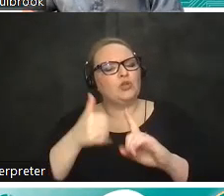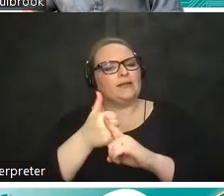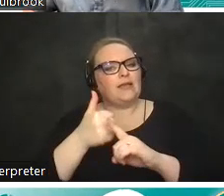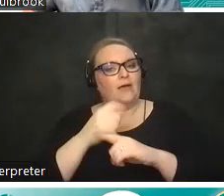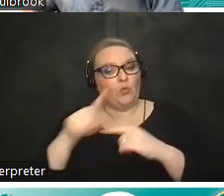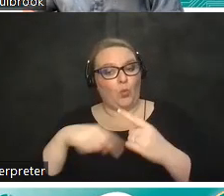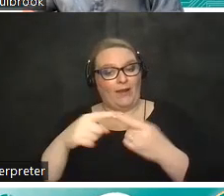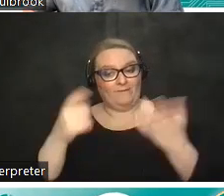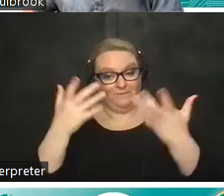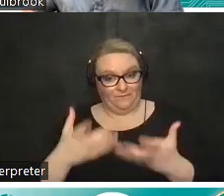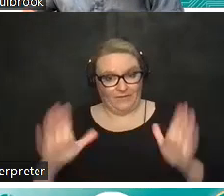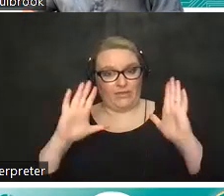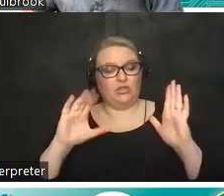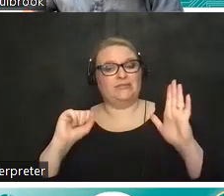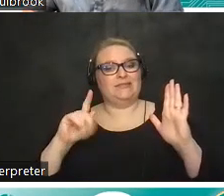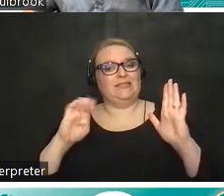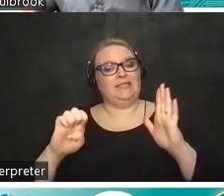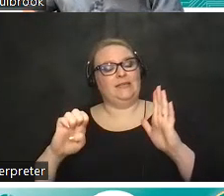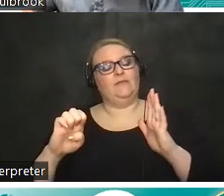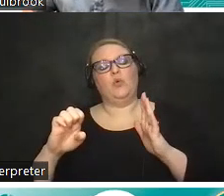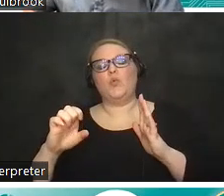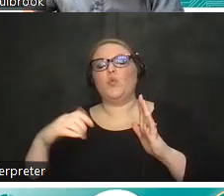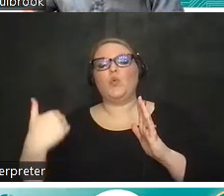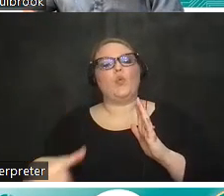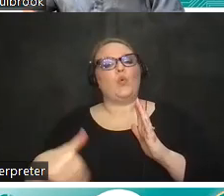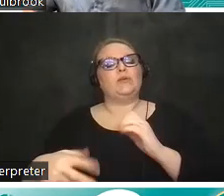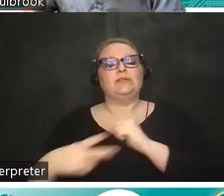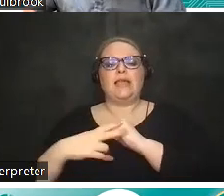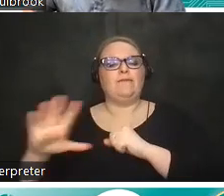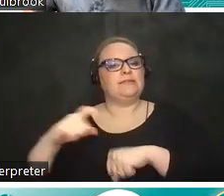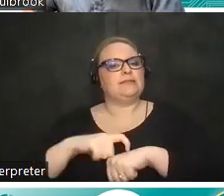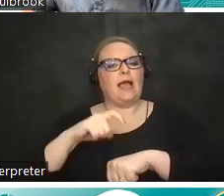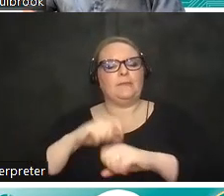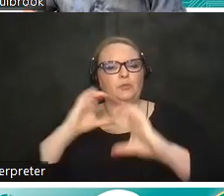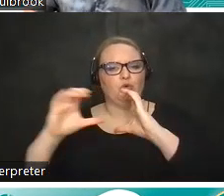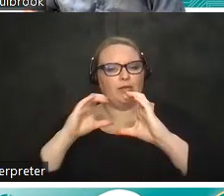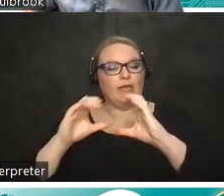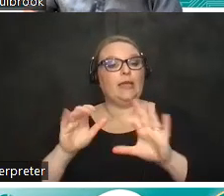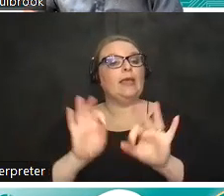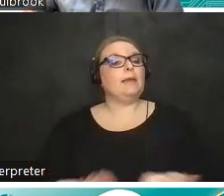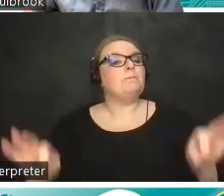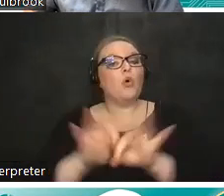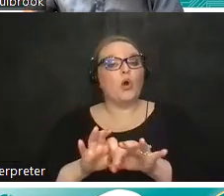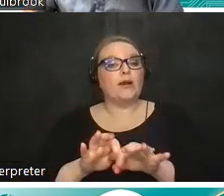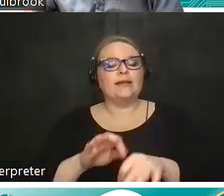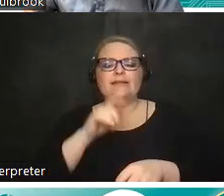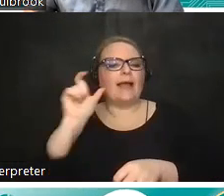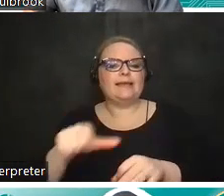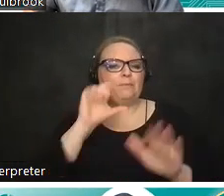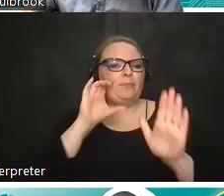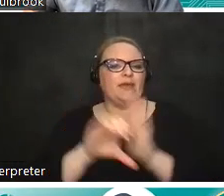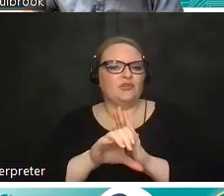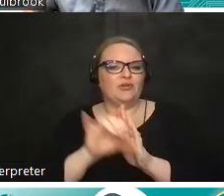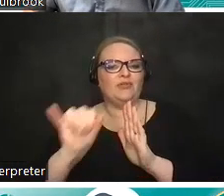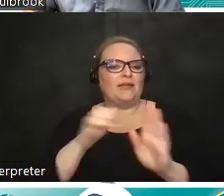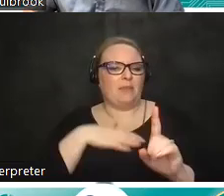uh steve lots of time in communicating yeah and the key was he didn't he didn't need the pictures at all that was that's what i